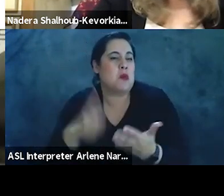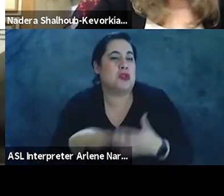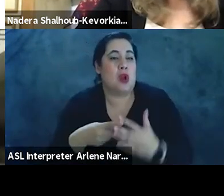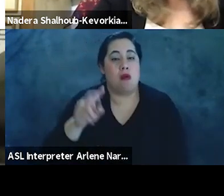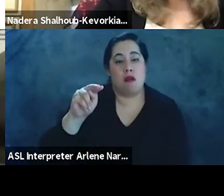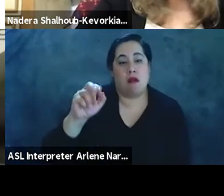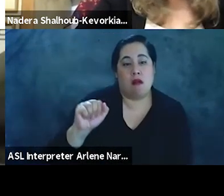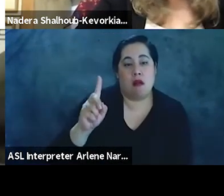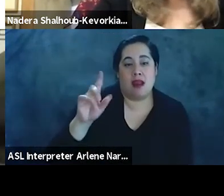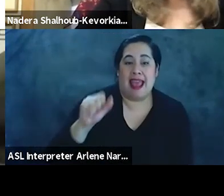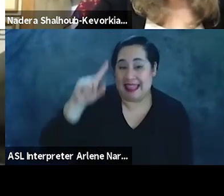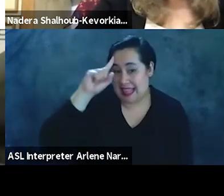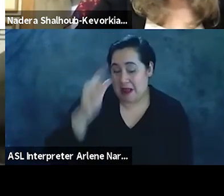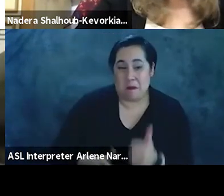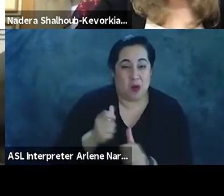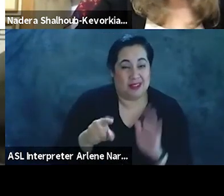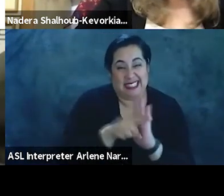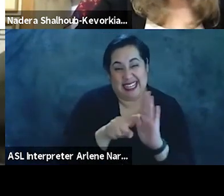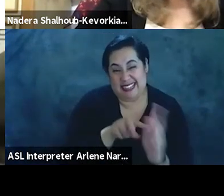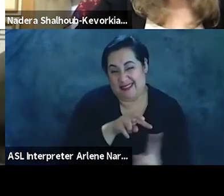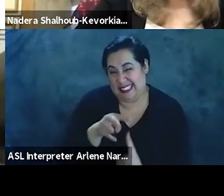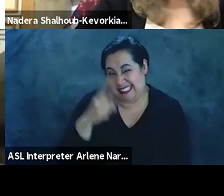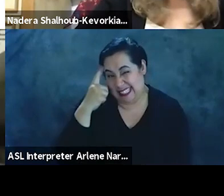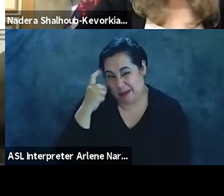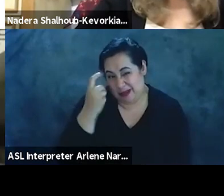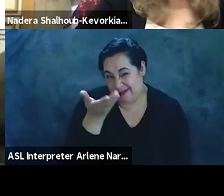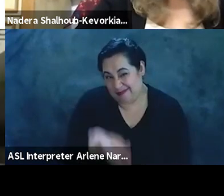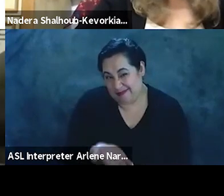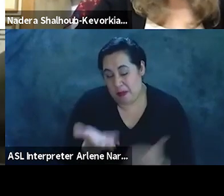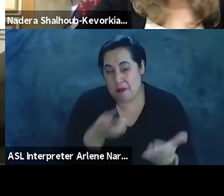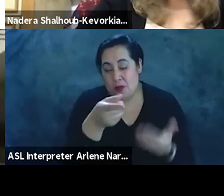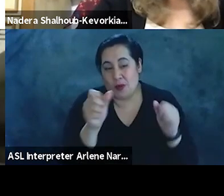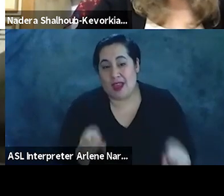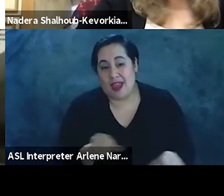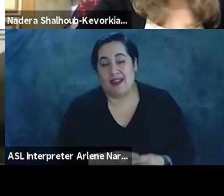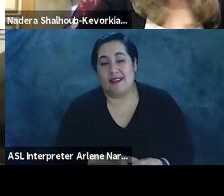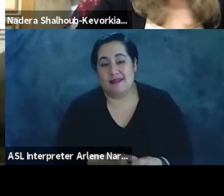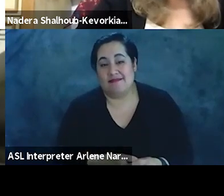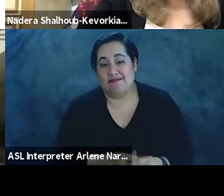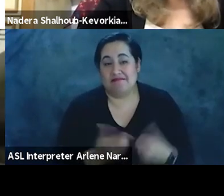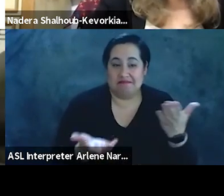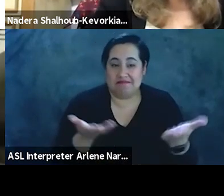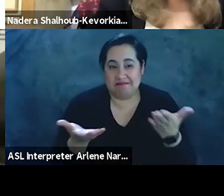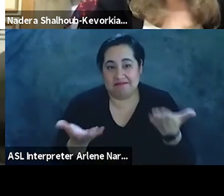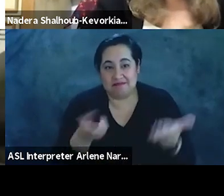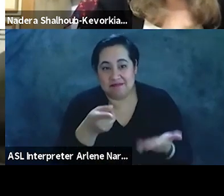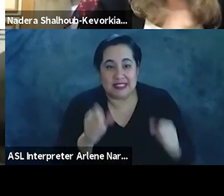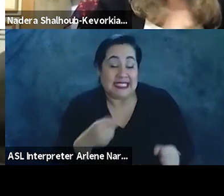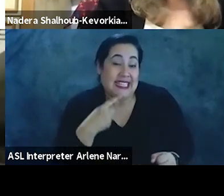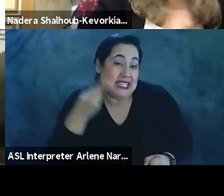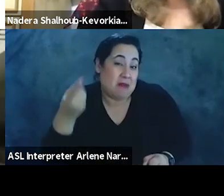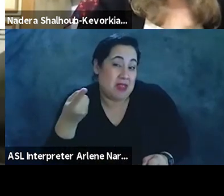is, I think, arguably the most pessimistic, skeptical. Maybe you could say